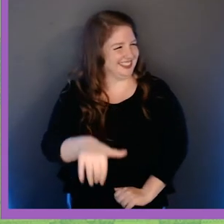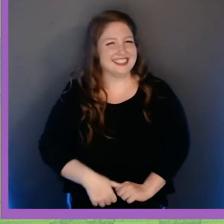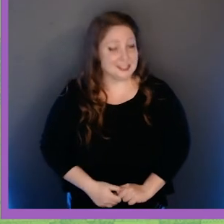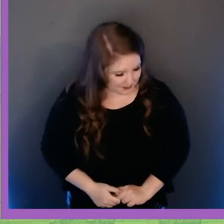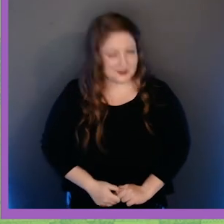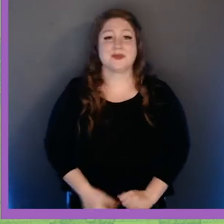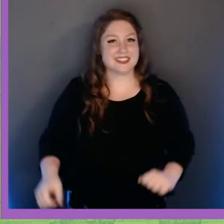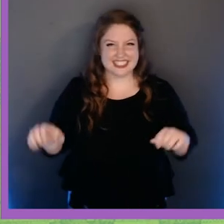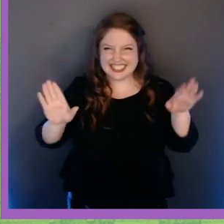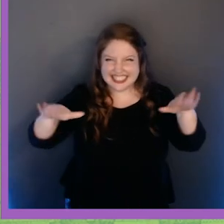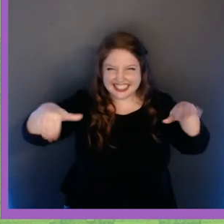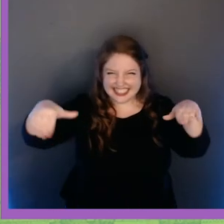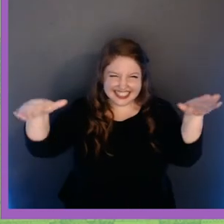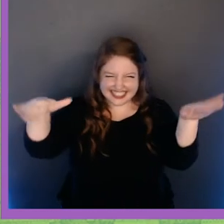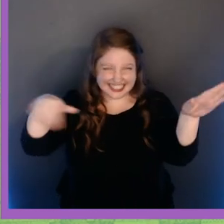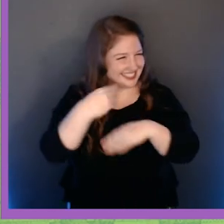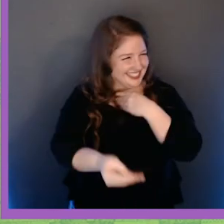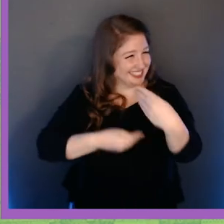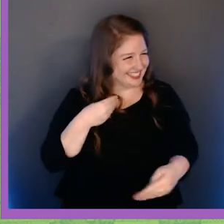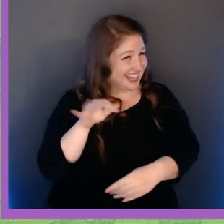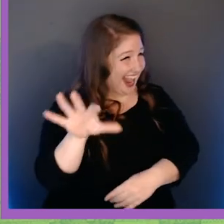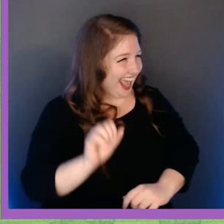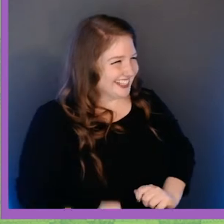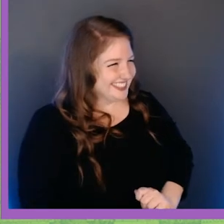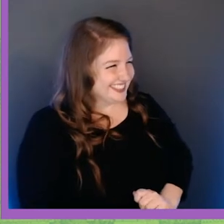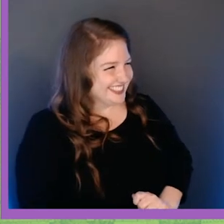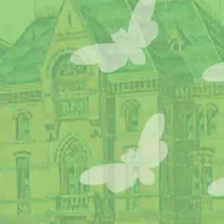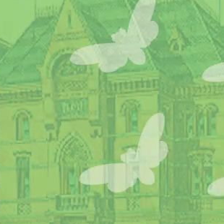you aren't able to clap with your hands, I want you to fly.